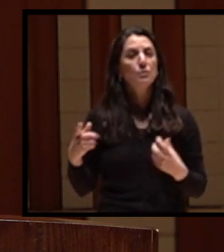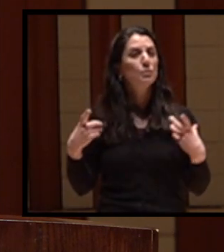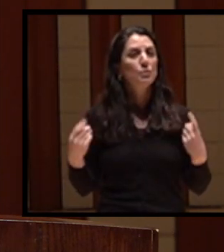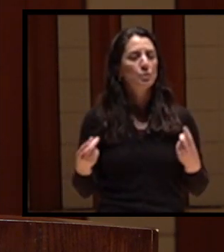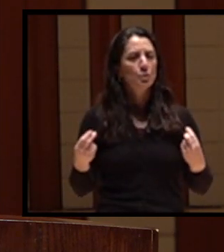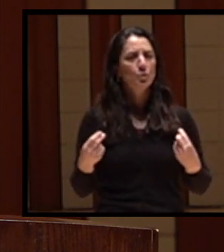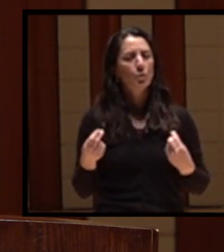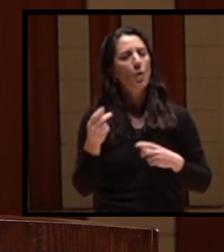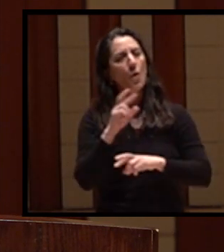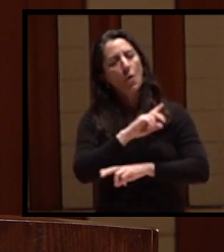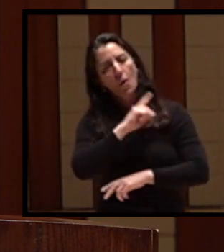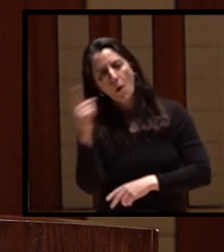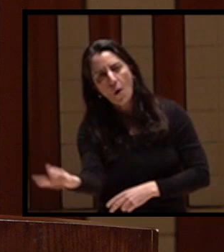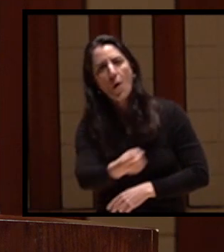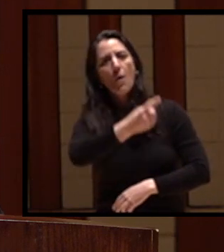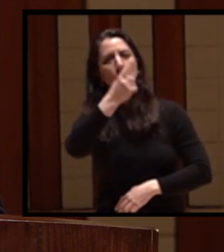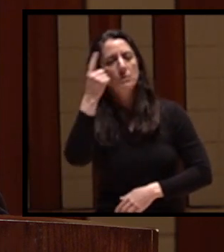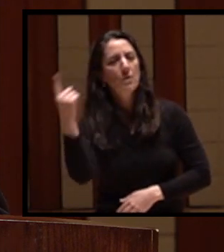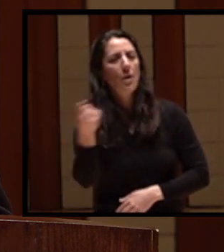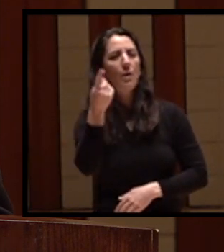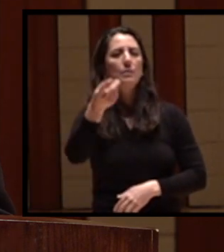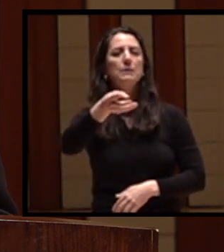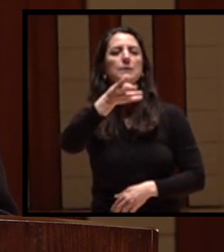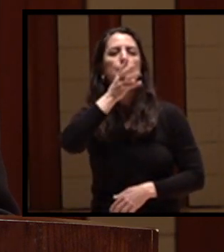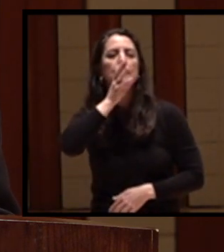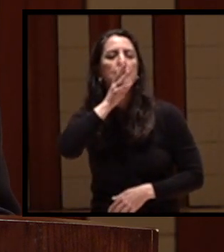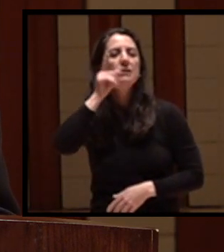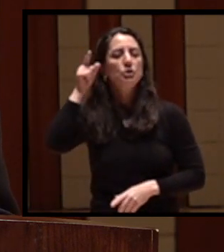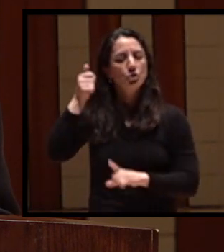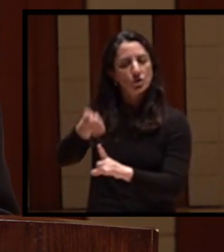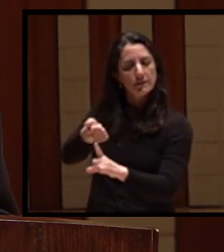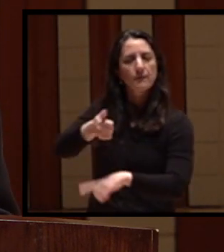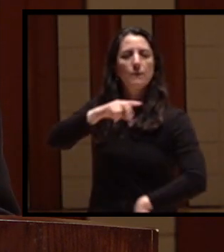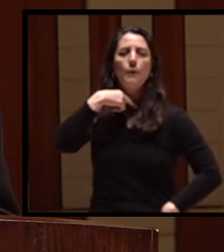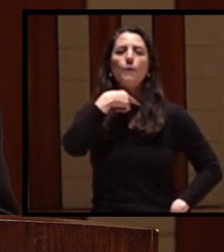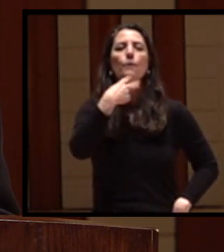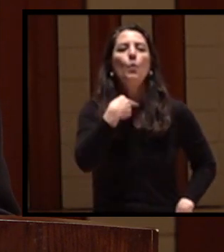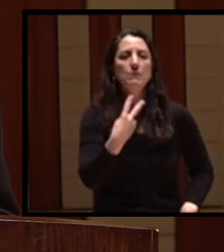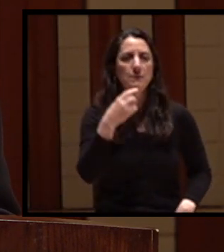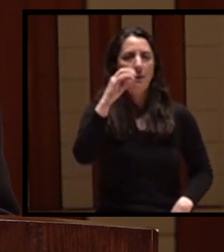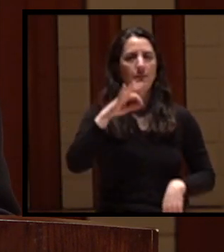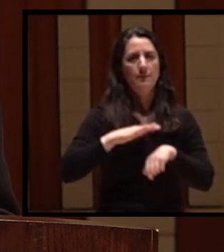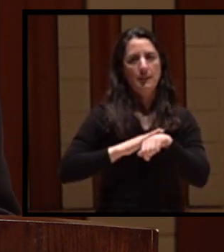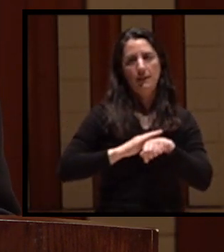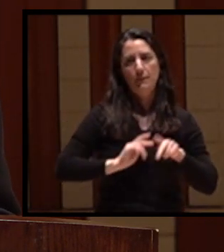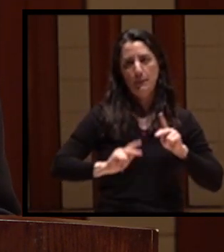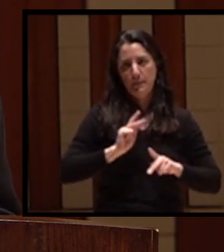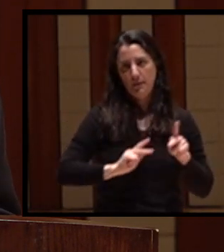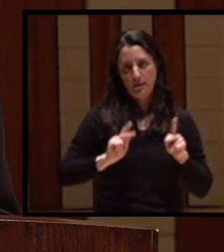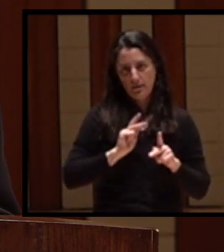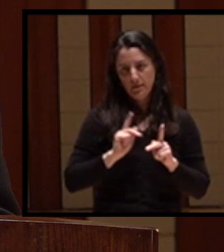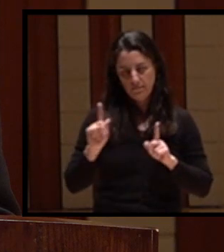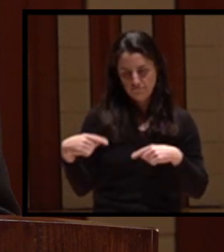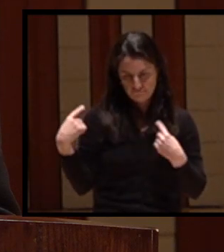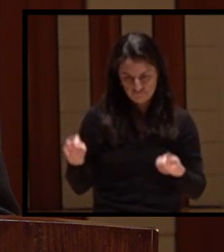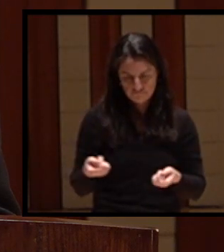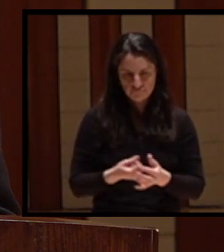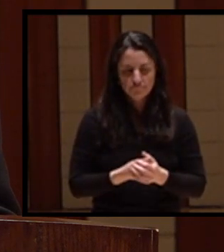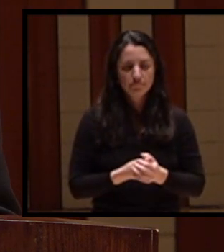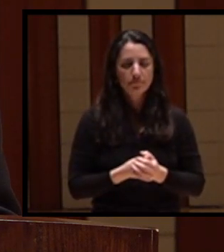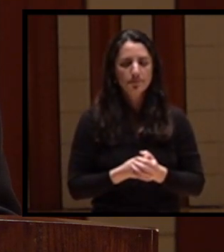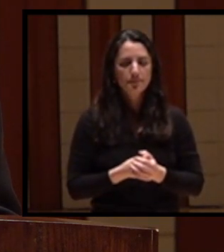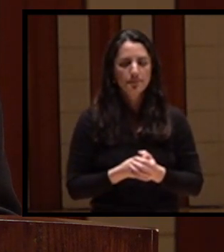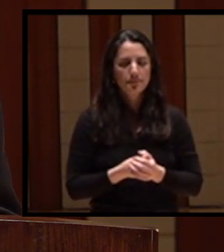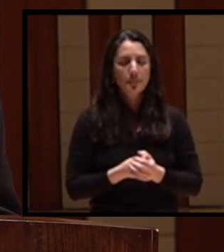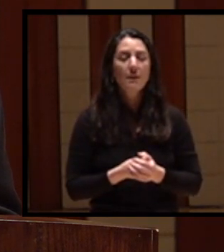Adriana works to acknowledge Willamette University's foundational history within settler colonization of the Willamette Valley and the Kalapuya people,